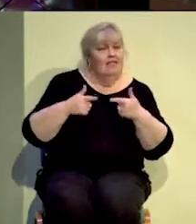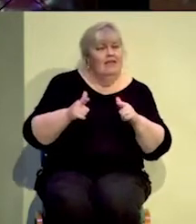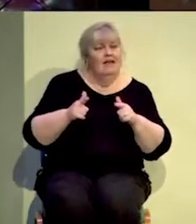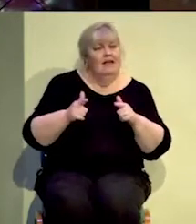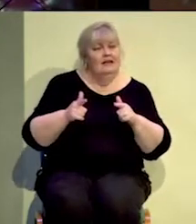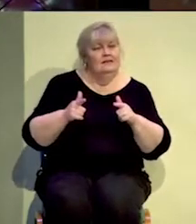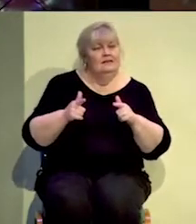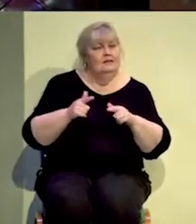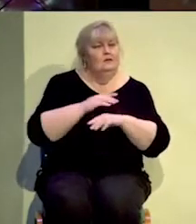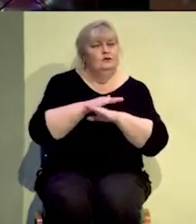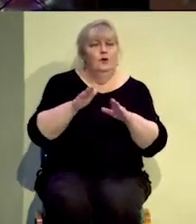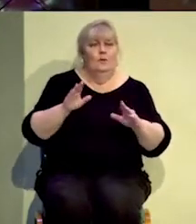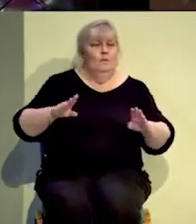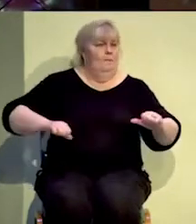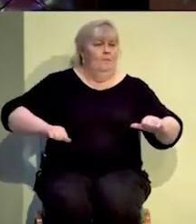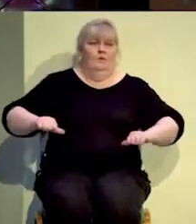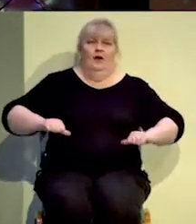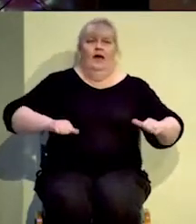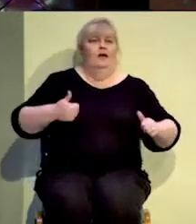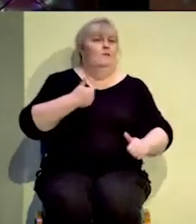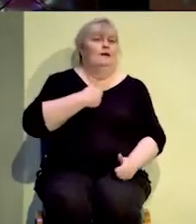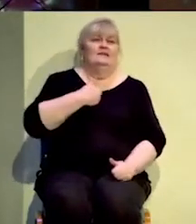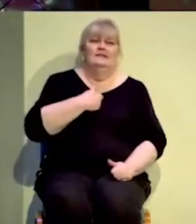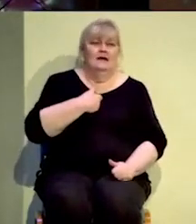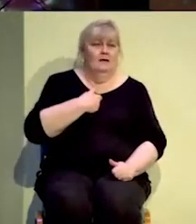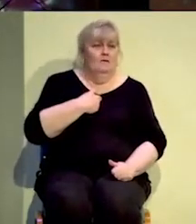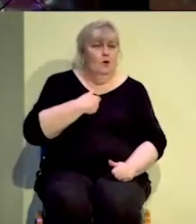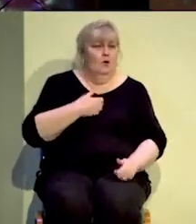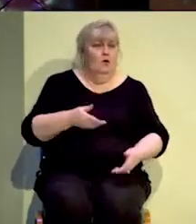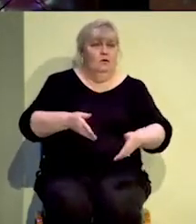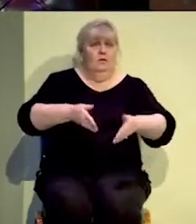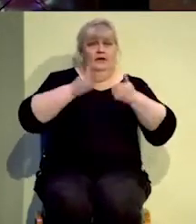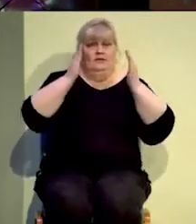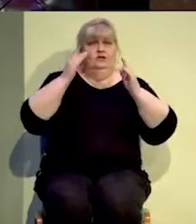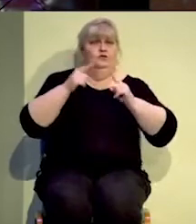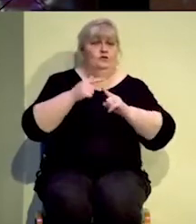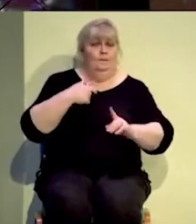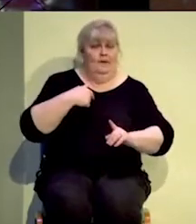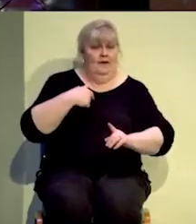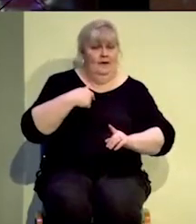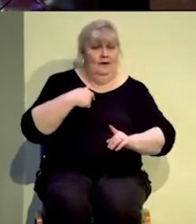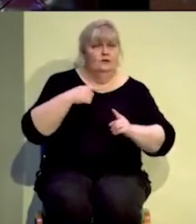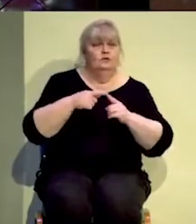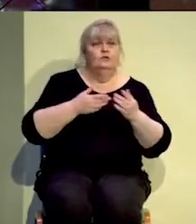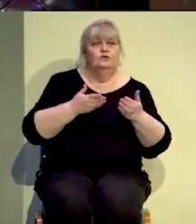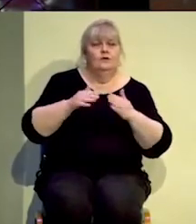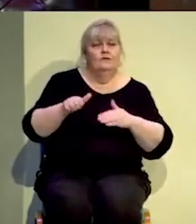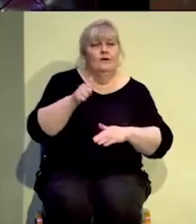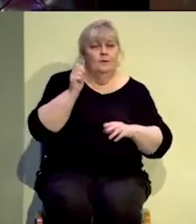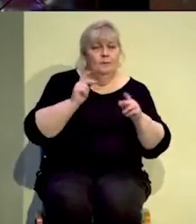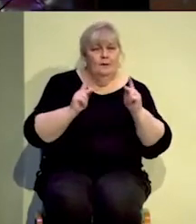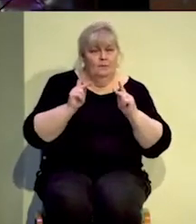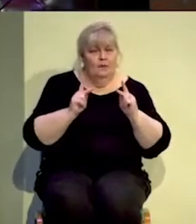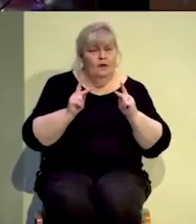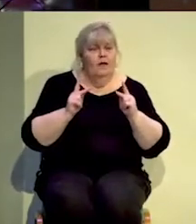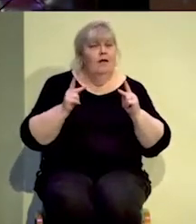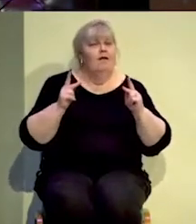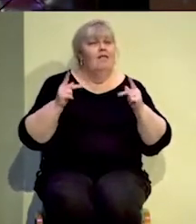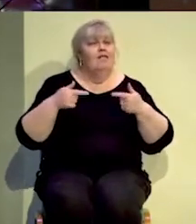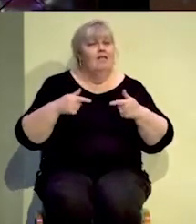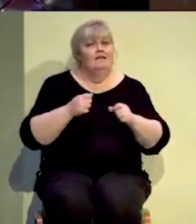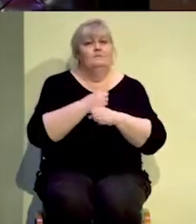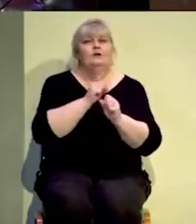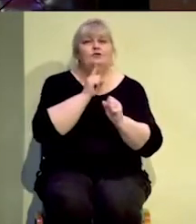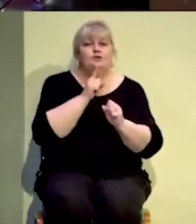blow our own horn let us not draw attention to ourselves when we are serving others when we are caring for others let us make